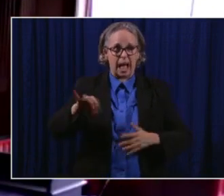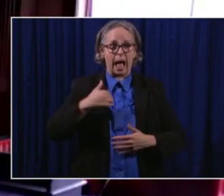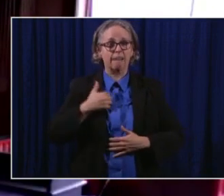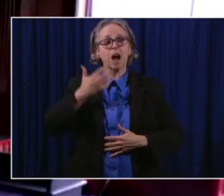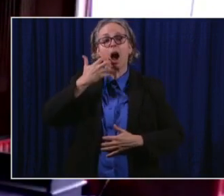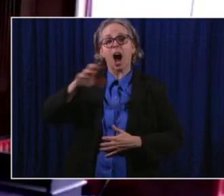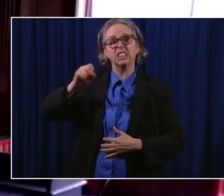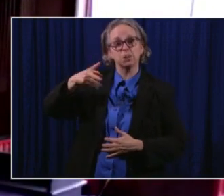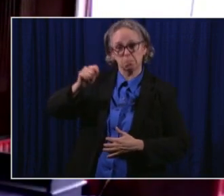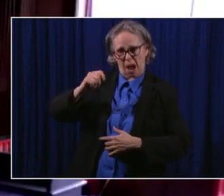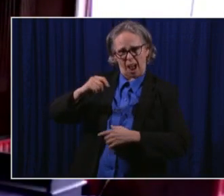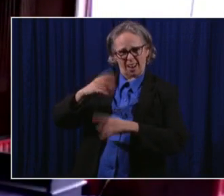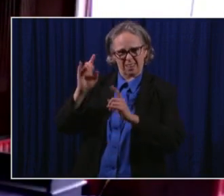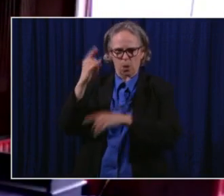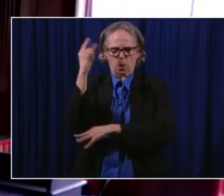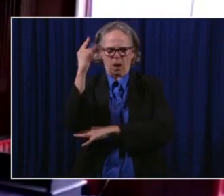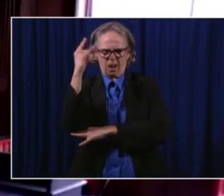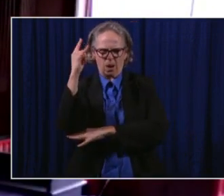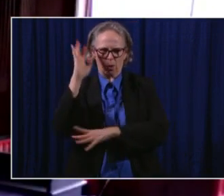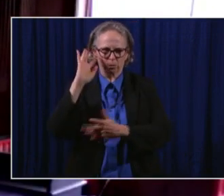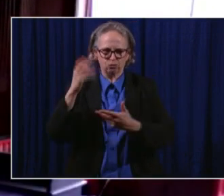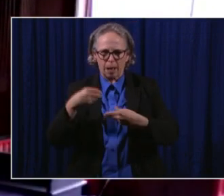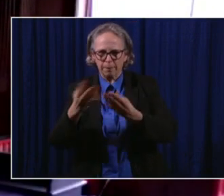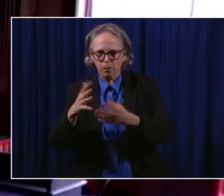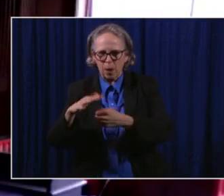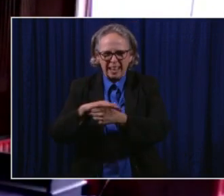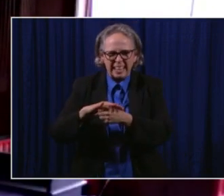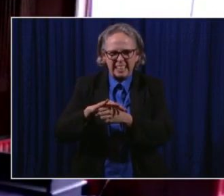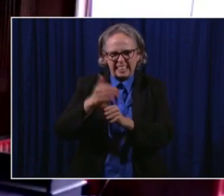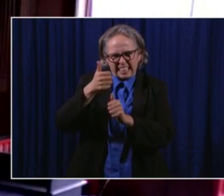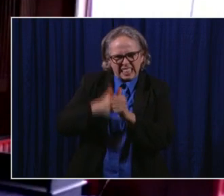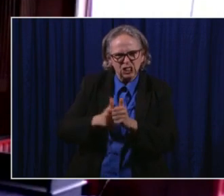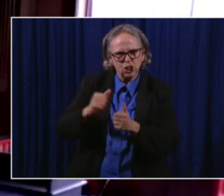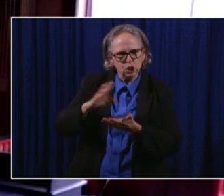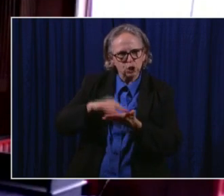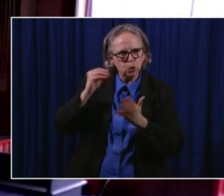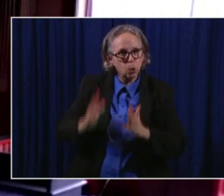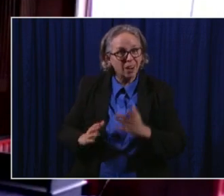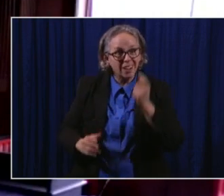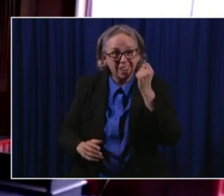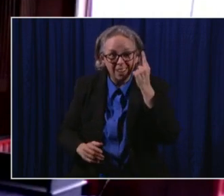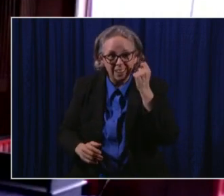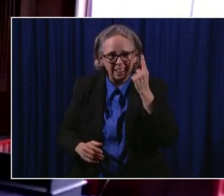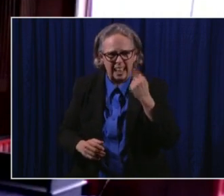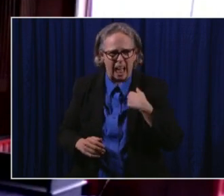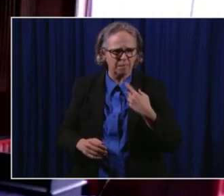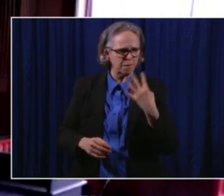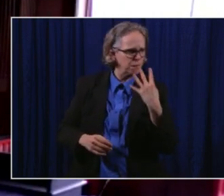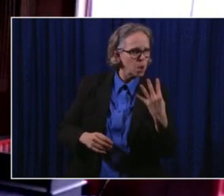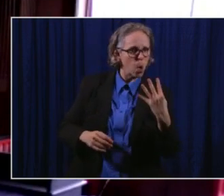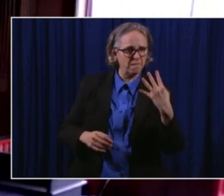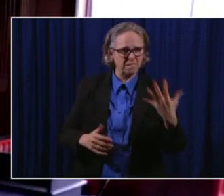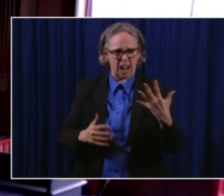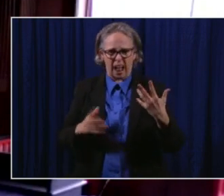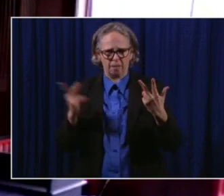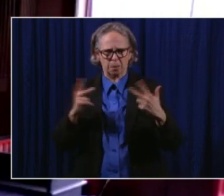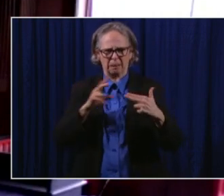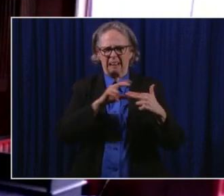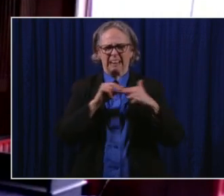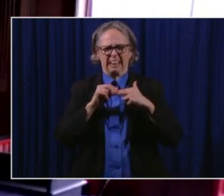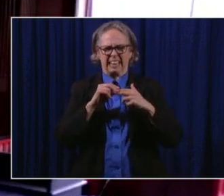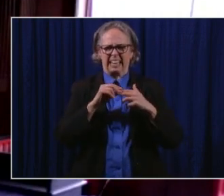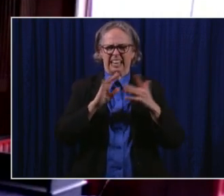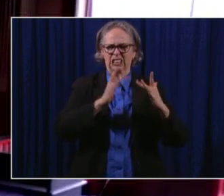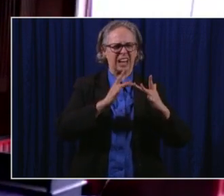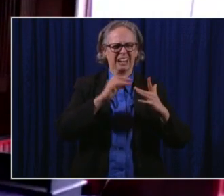at the house, because we know sometimes if you have four or five people on the internet at the same time, it doesn't run as fast. And if they didn't have anything, we